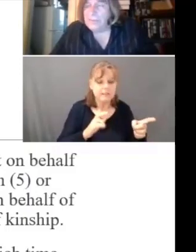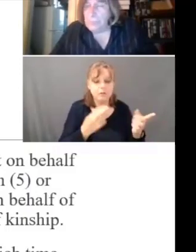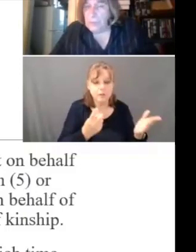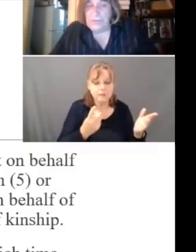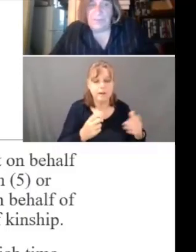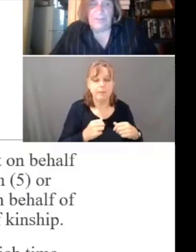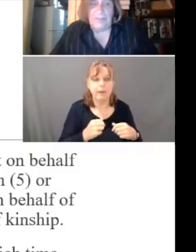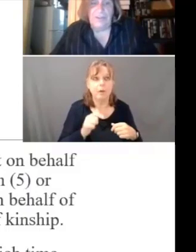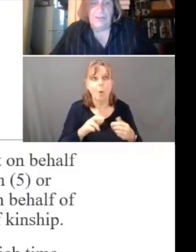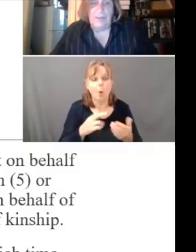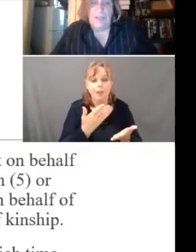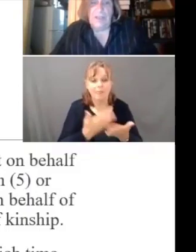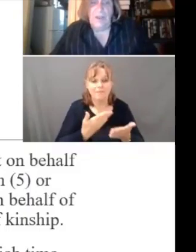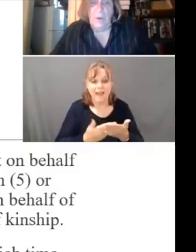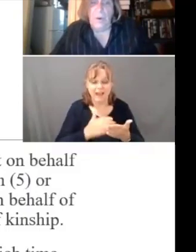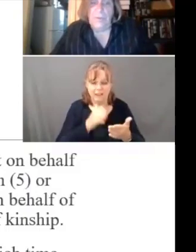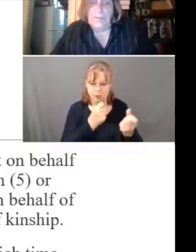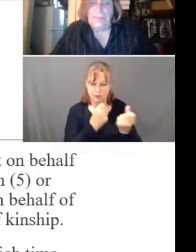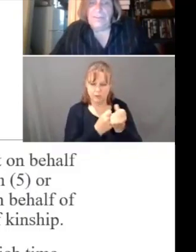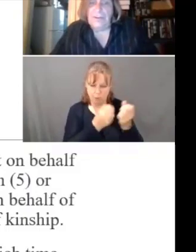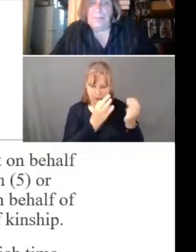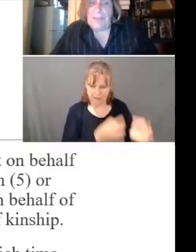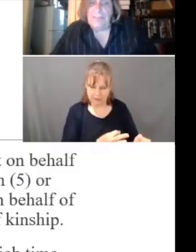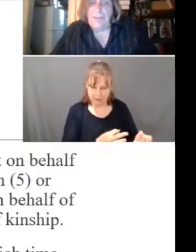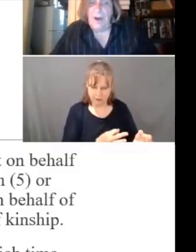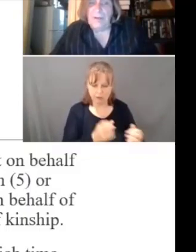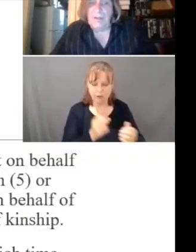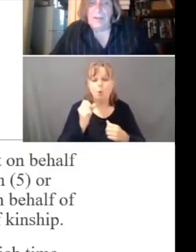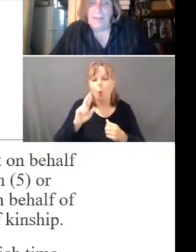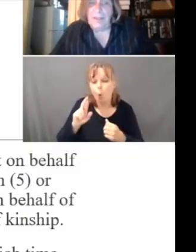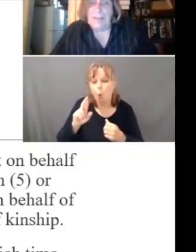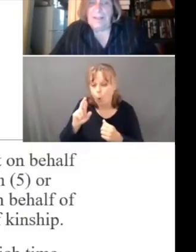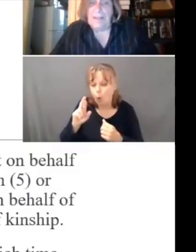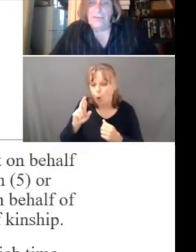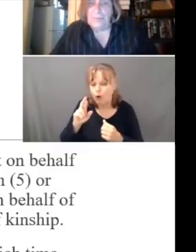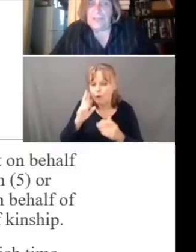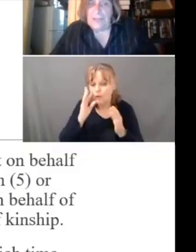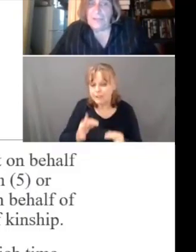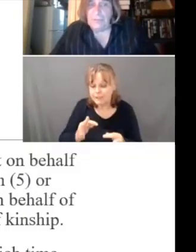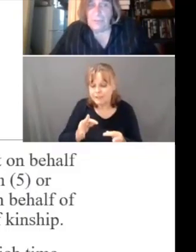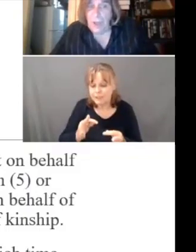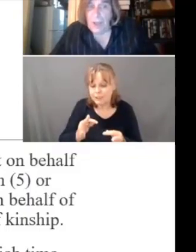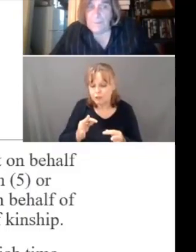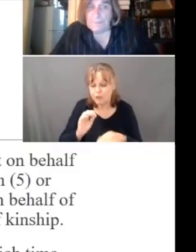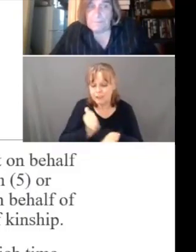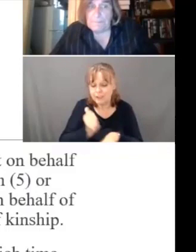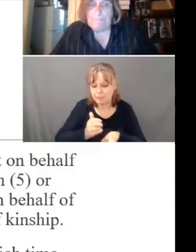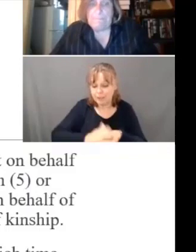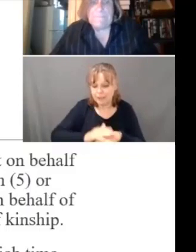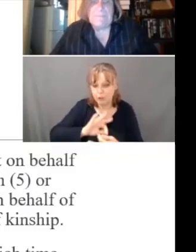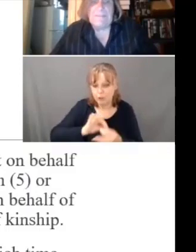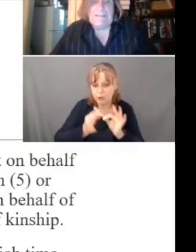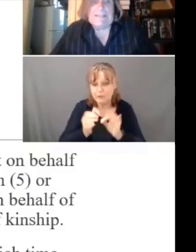only support the decision, or the decision is based on an interpretation of law.